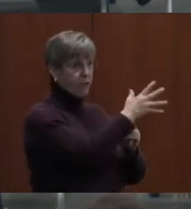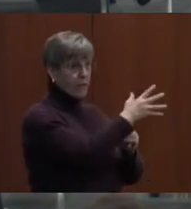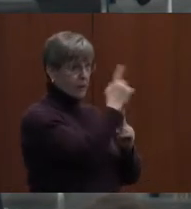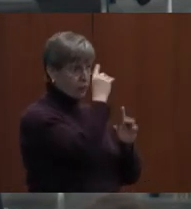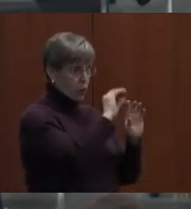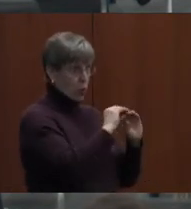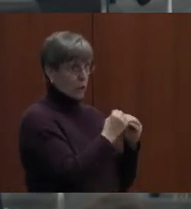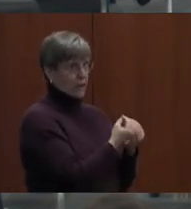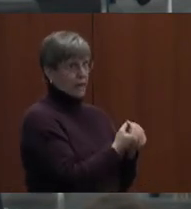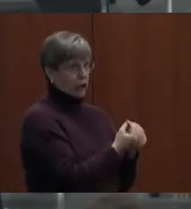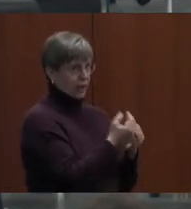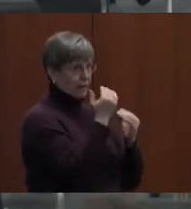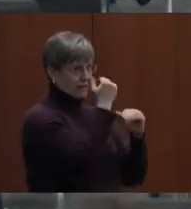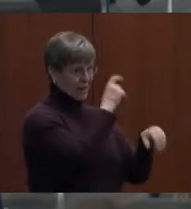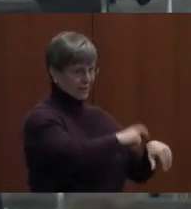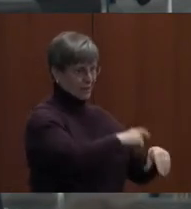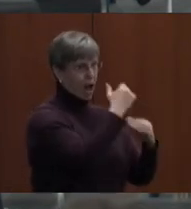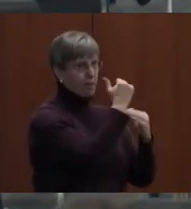for an organization.